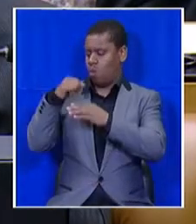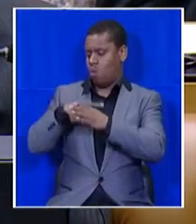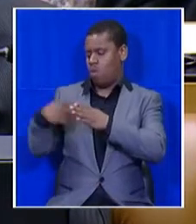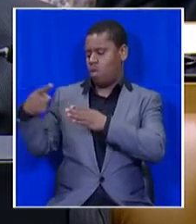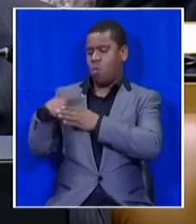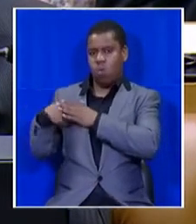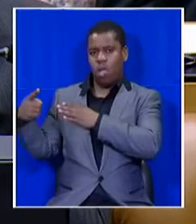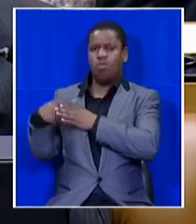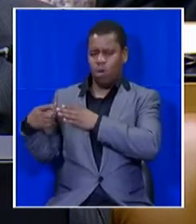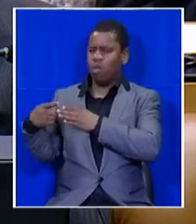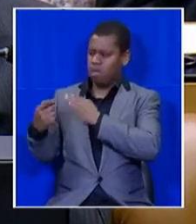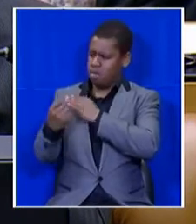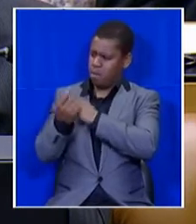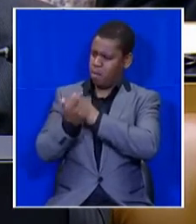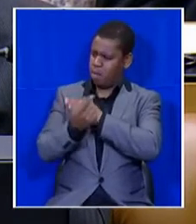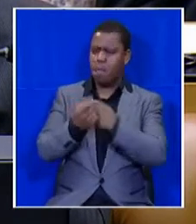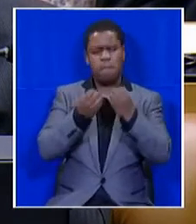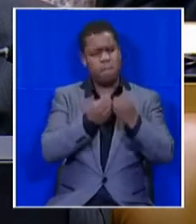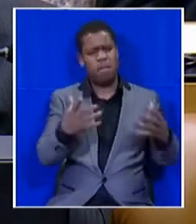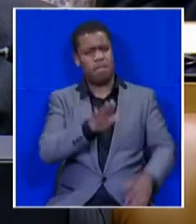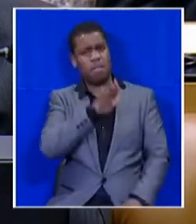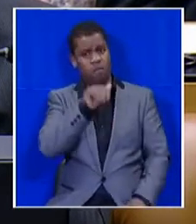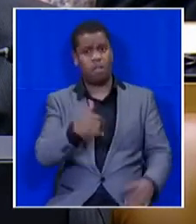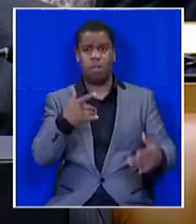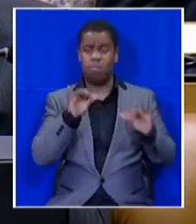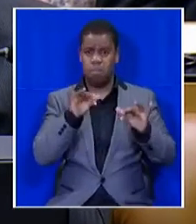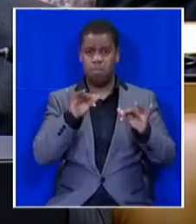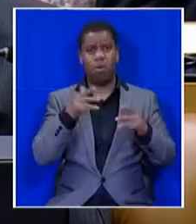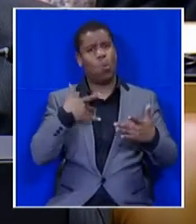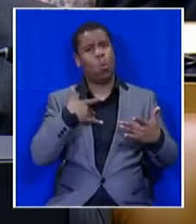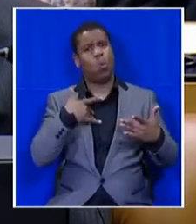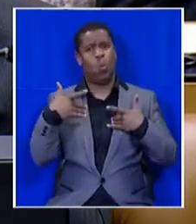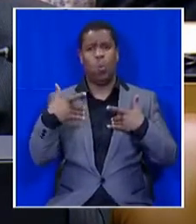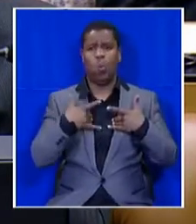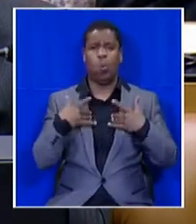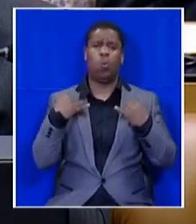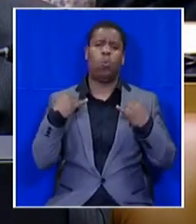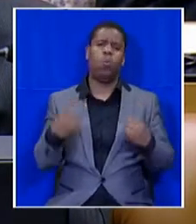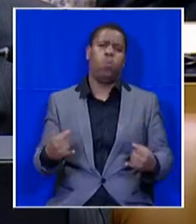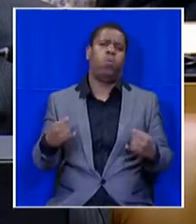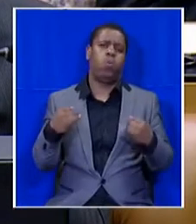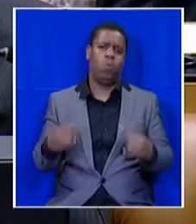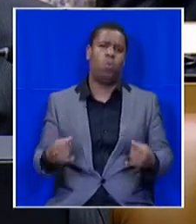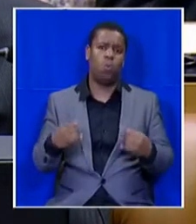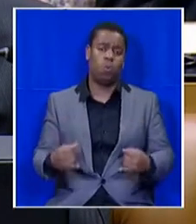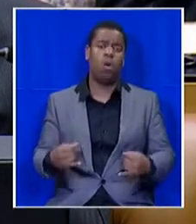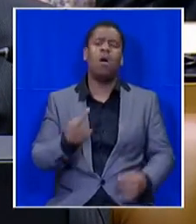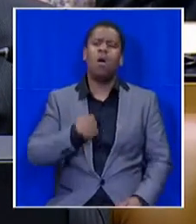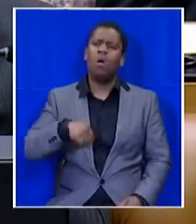concern to many South Africans. Many South Africans have been concerned about that, and we've called